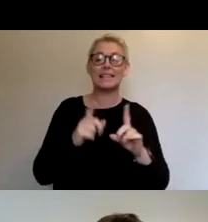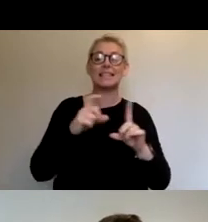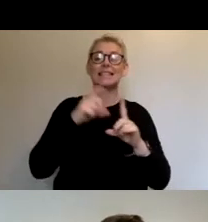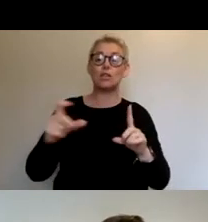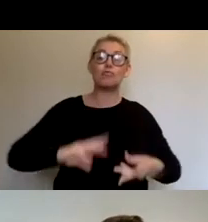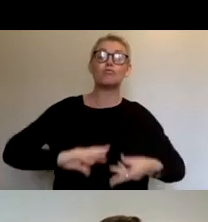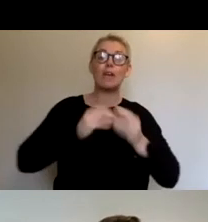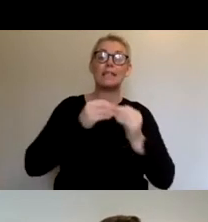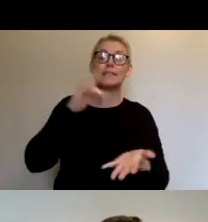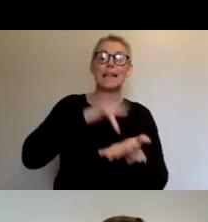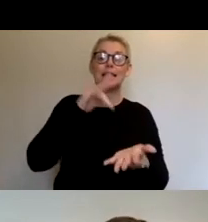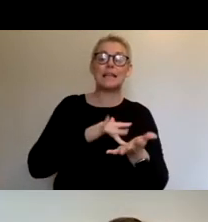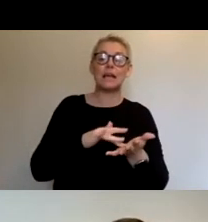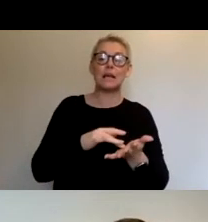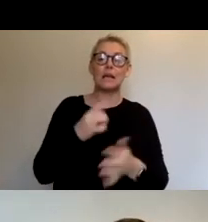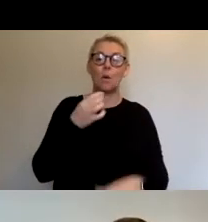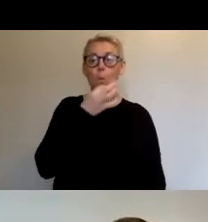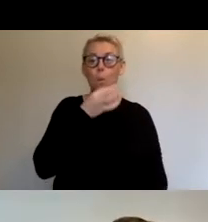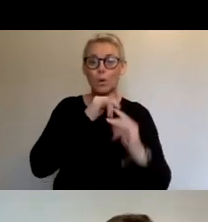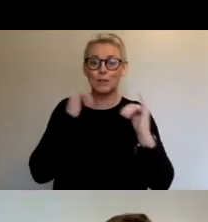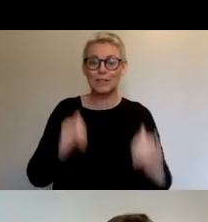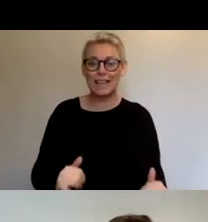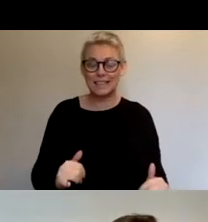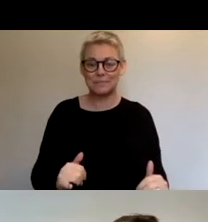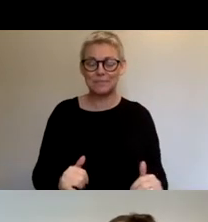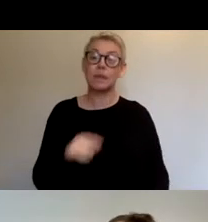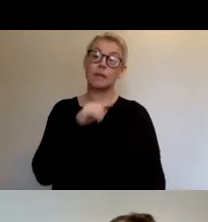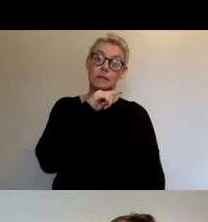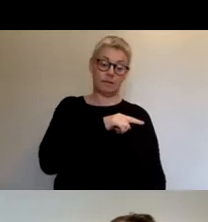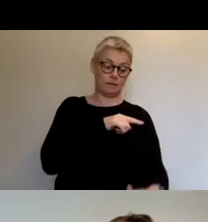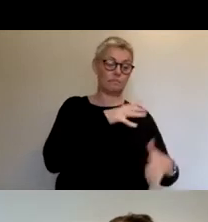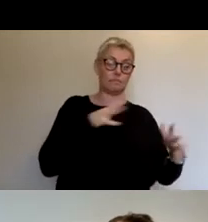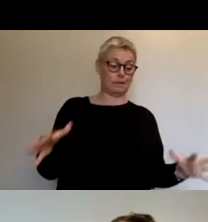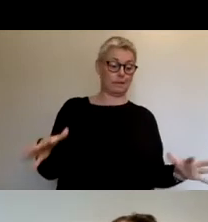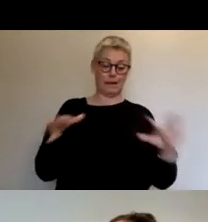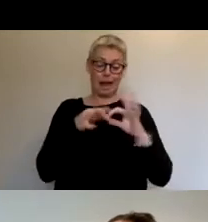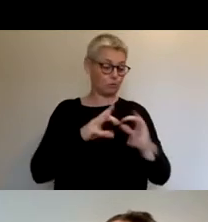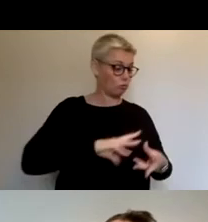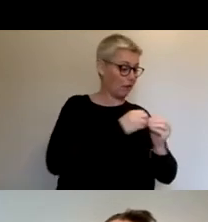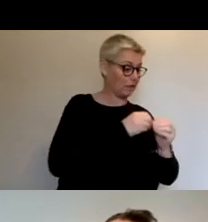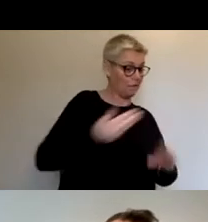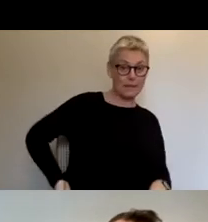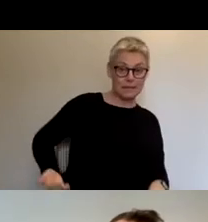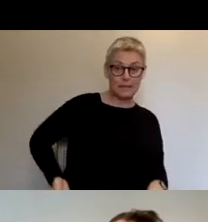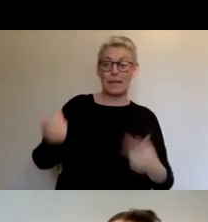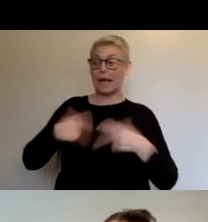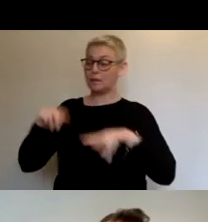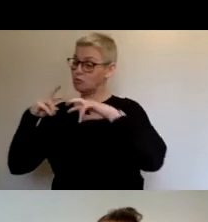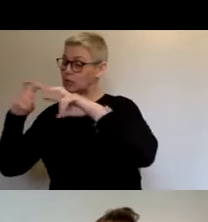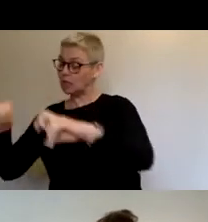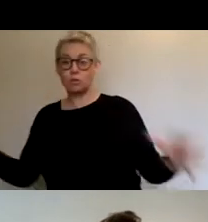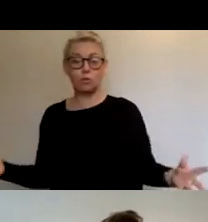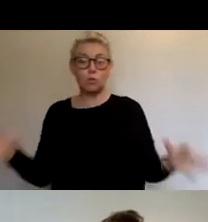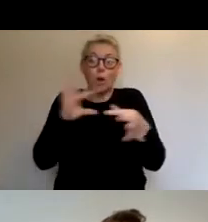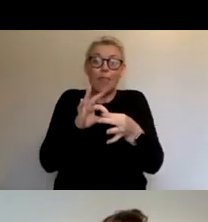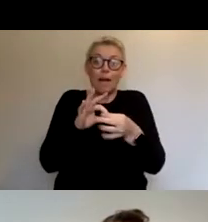The programme connects the world to university research and creative business to develop a shared vision for tomorrow's creative industries. And a core